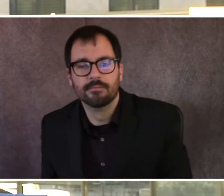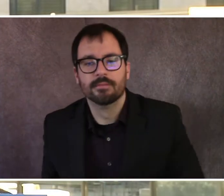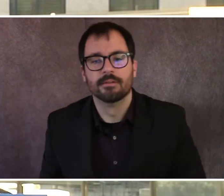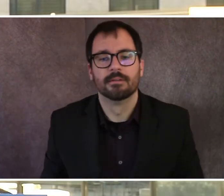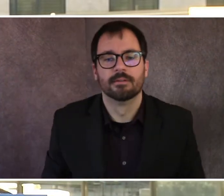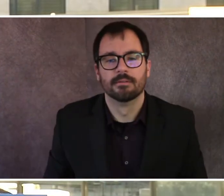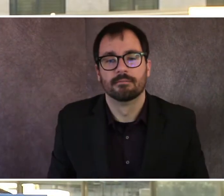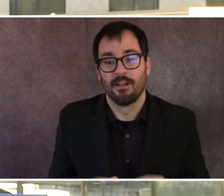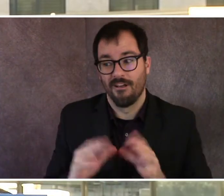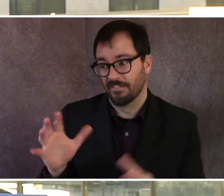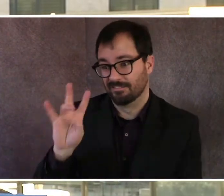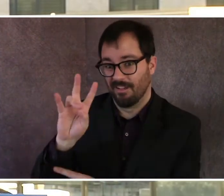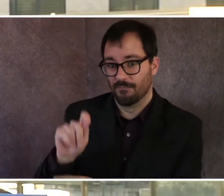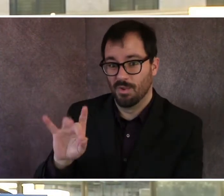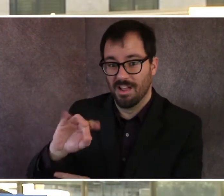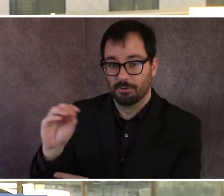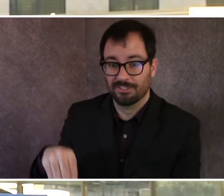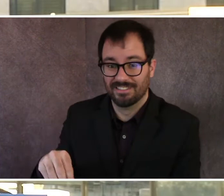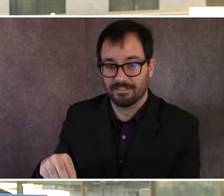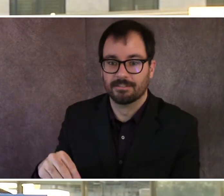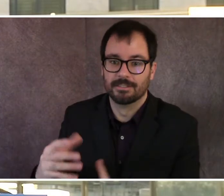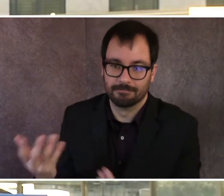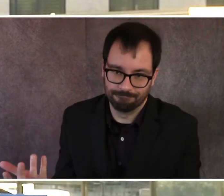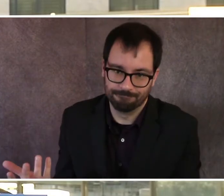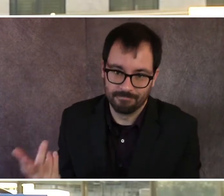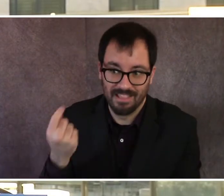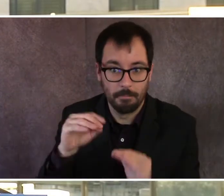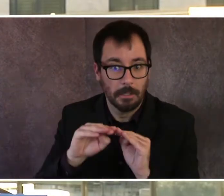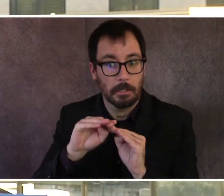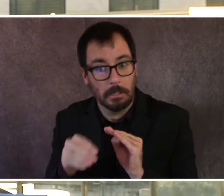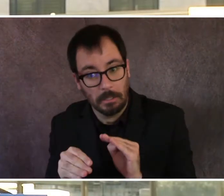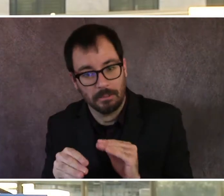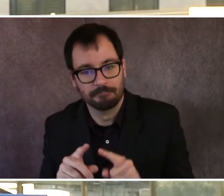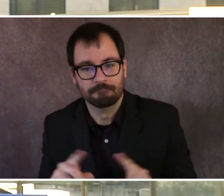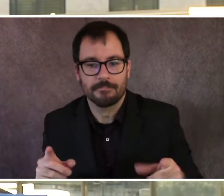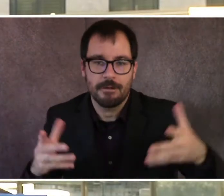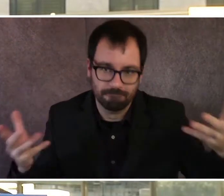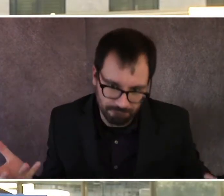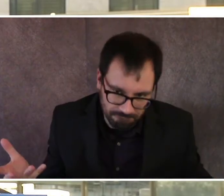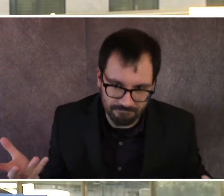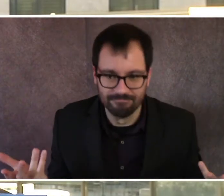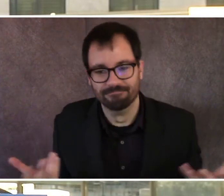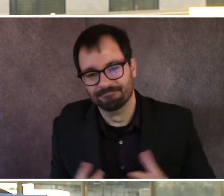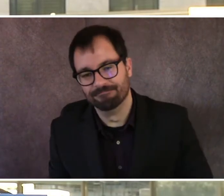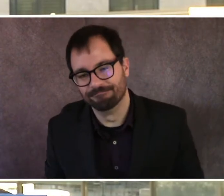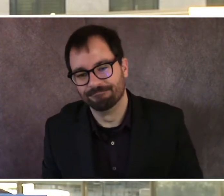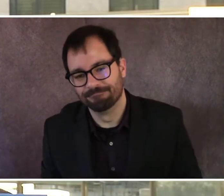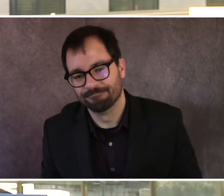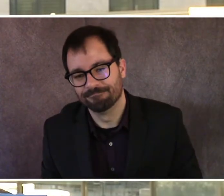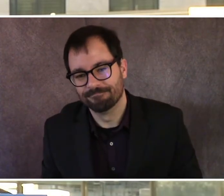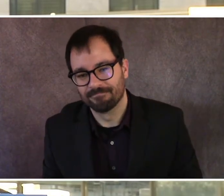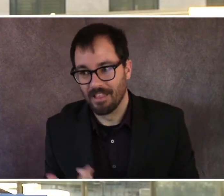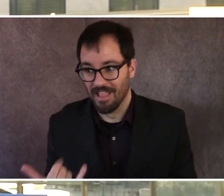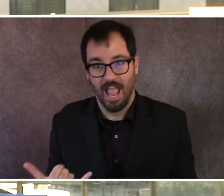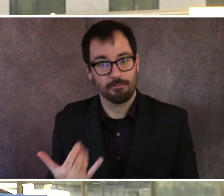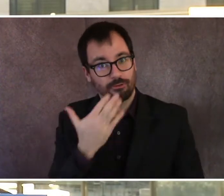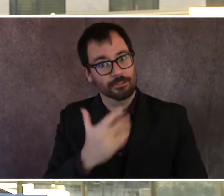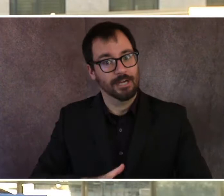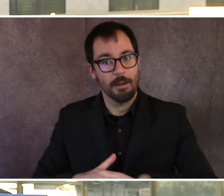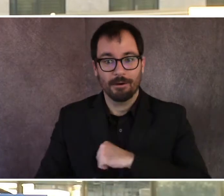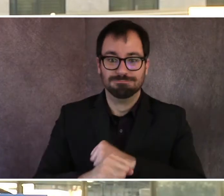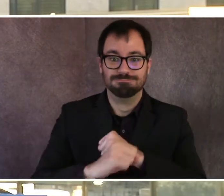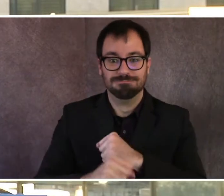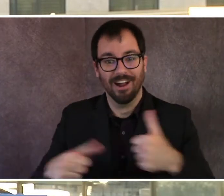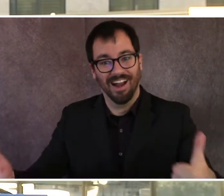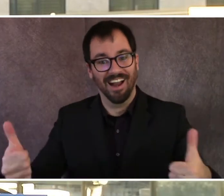dropped a little bit this week, but let's assume we continue to rise. Uh, this would not be the appropriate time to market the city, but we're going to, we're preparing for the inevitable that we